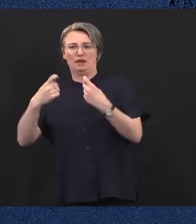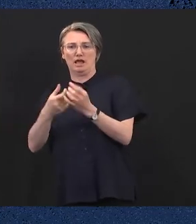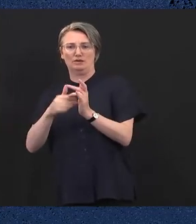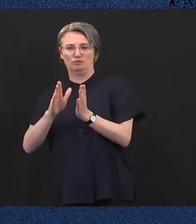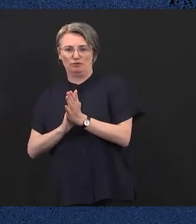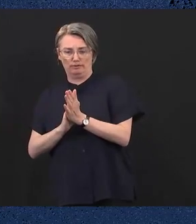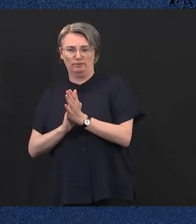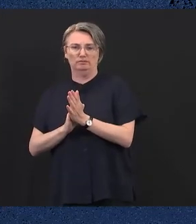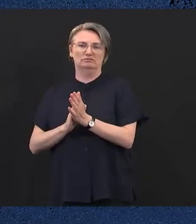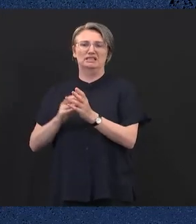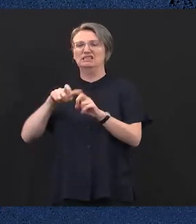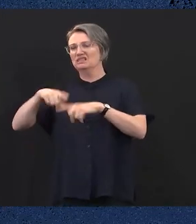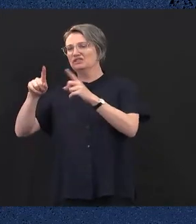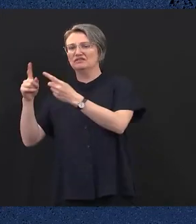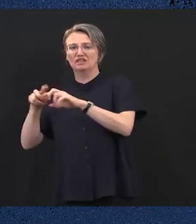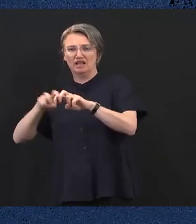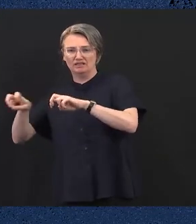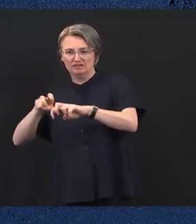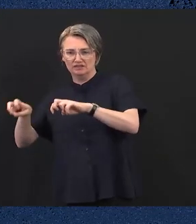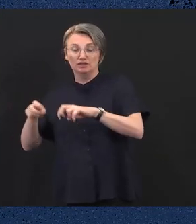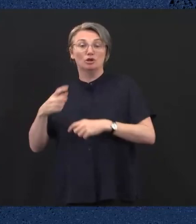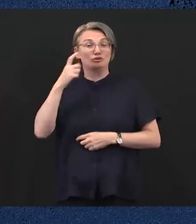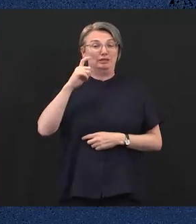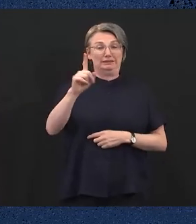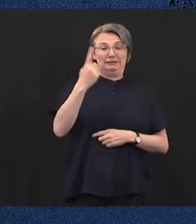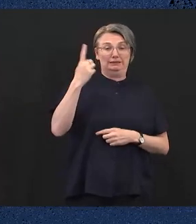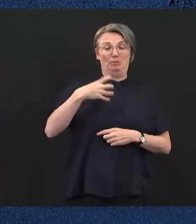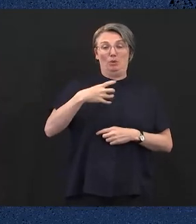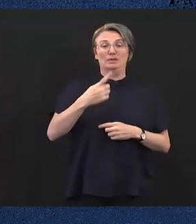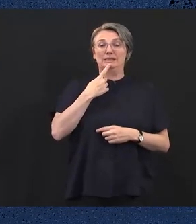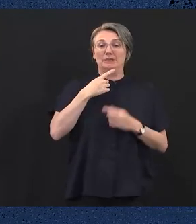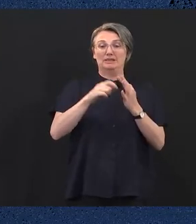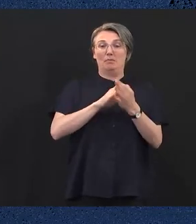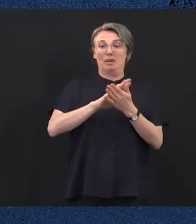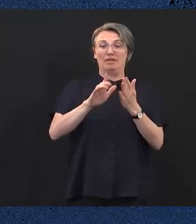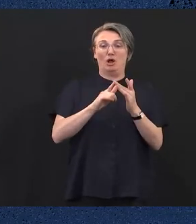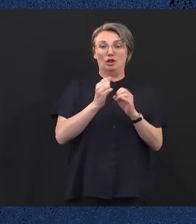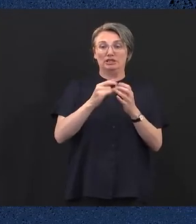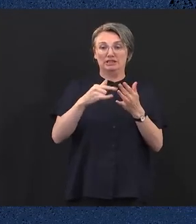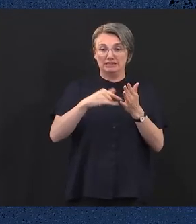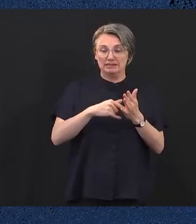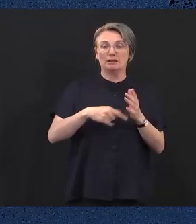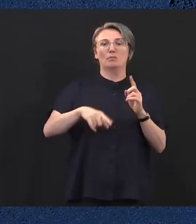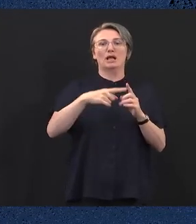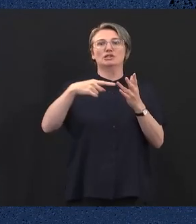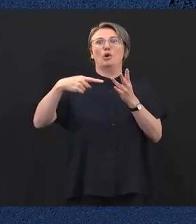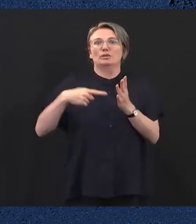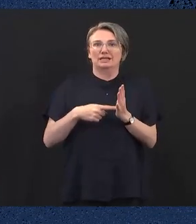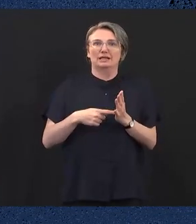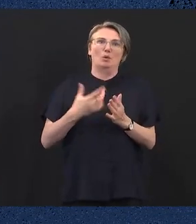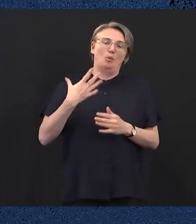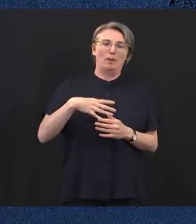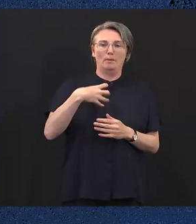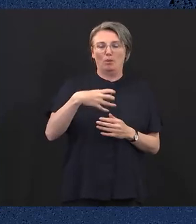million to deliver scholarships to attract more speech pathologists and occupational therapists to regional areas,